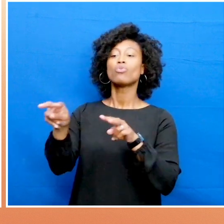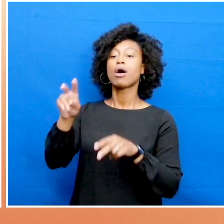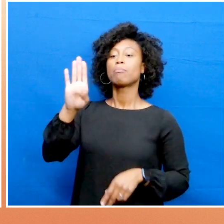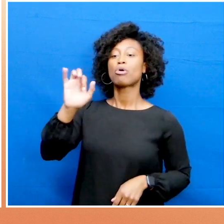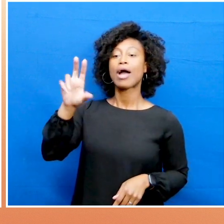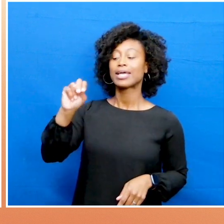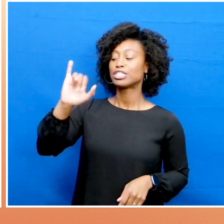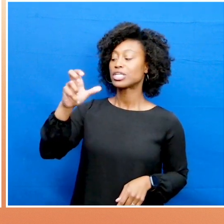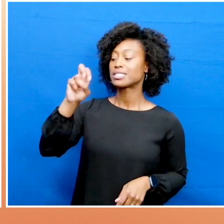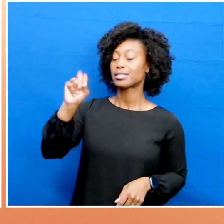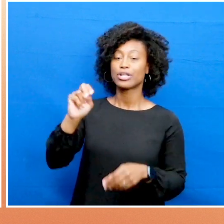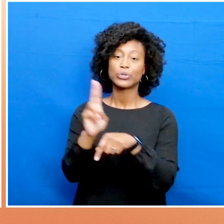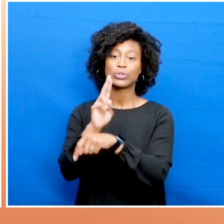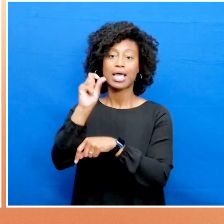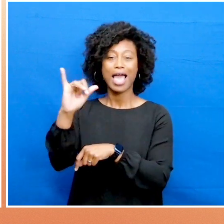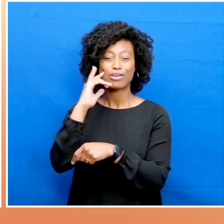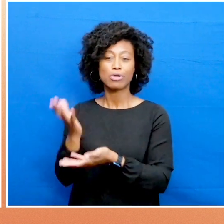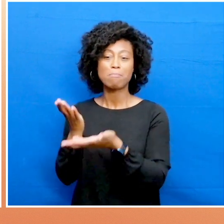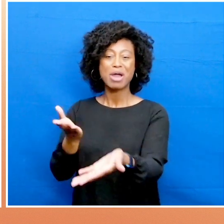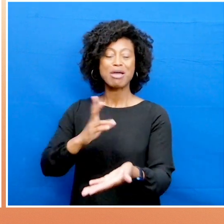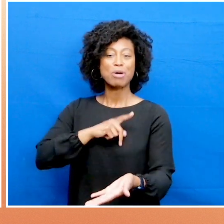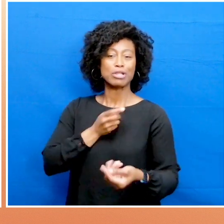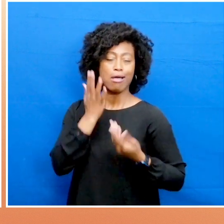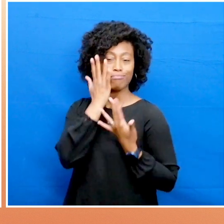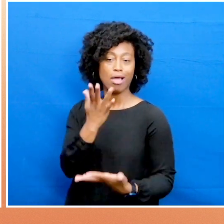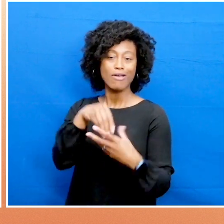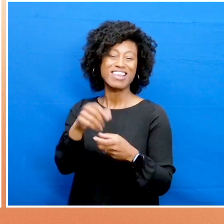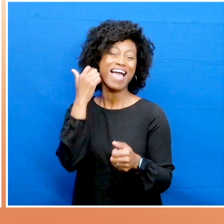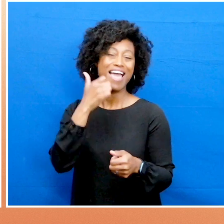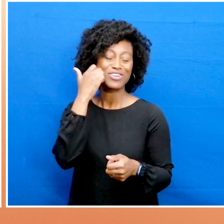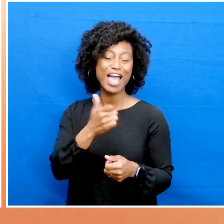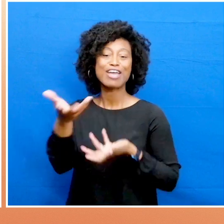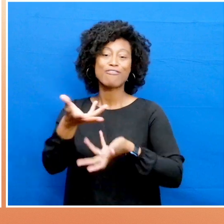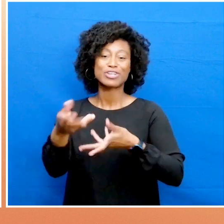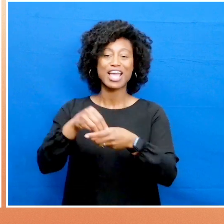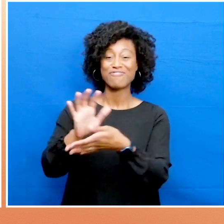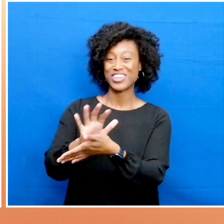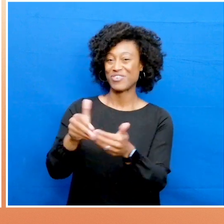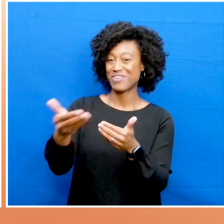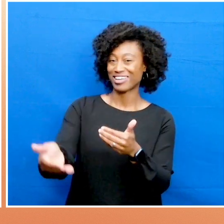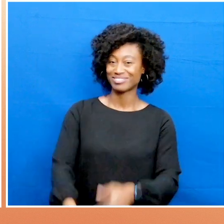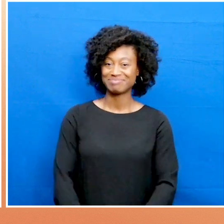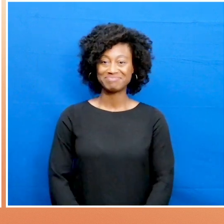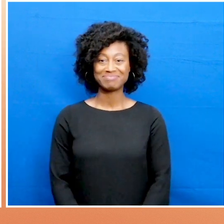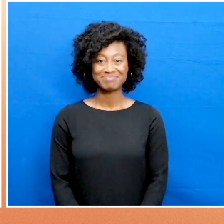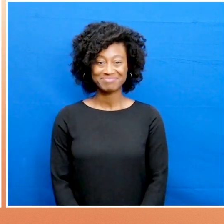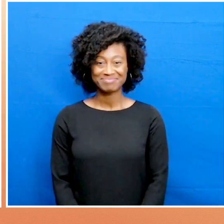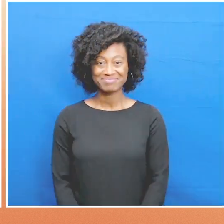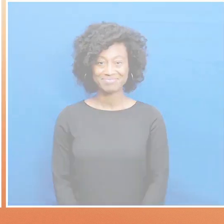let's watch how Brian Jensen uses AI to bring more of his personality into everyday conversations in this video. So, let's see the next episode. Thank you.